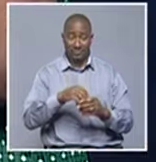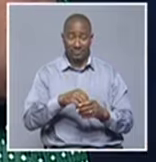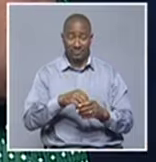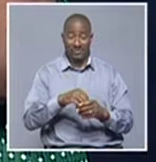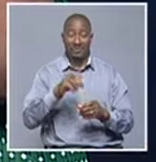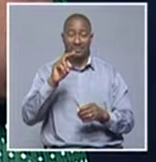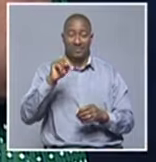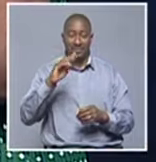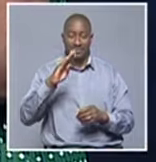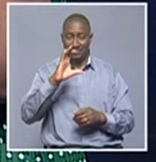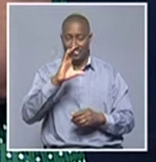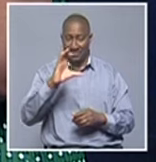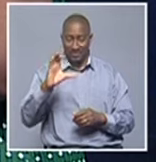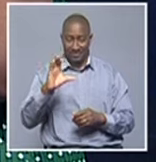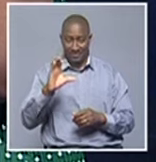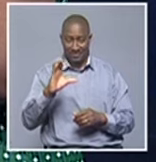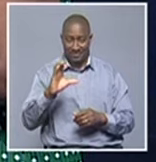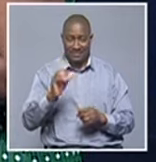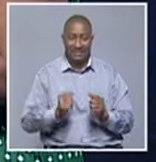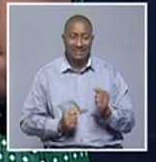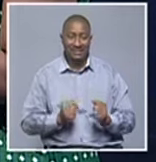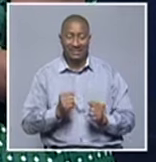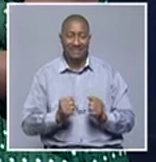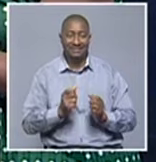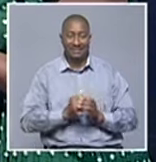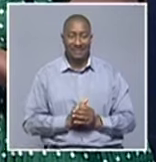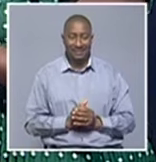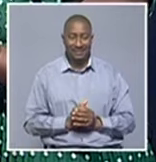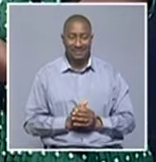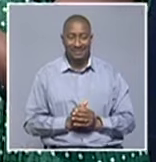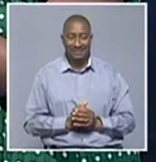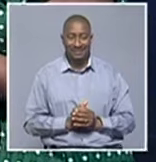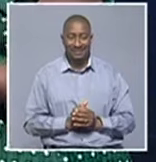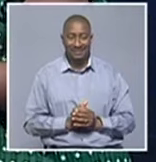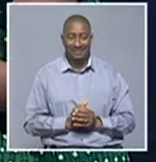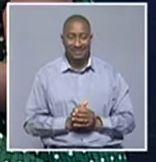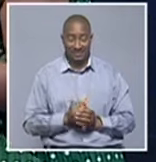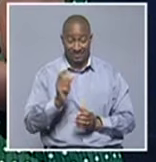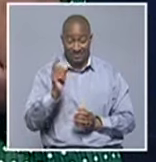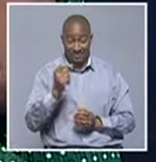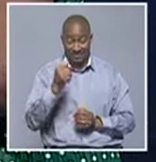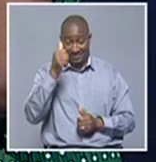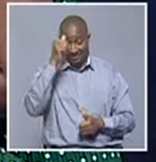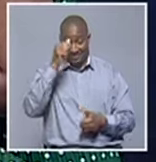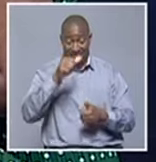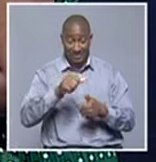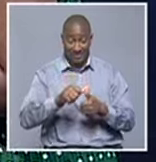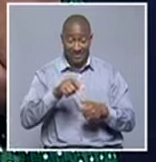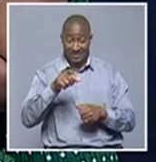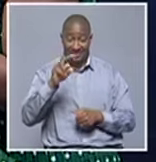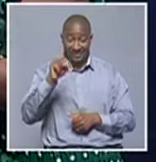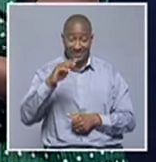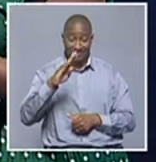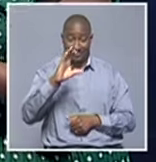nbc fun run very important question um what's important is that we want um remember this is nbc our slogan it's ours right